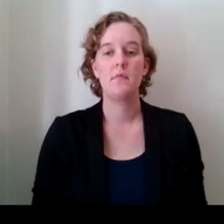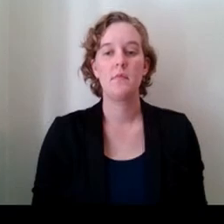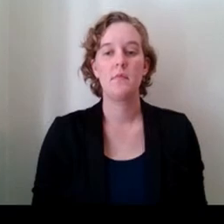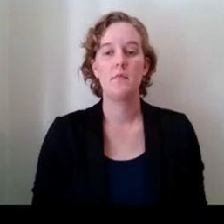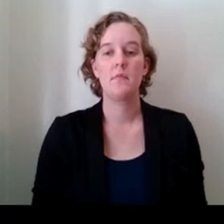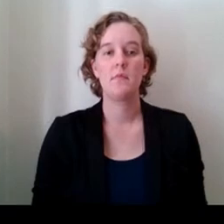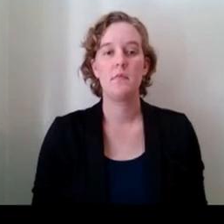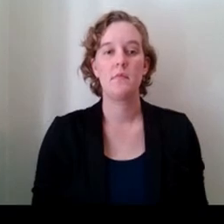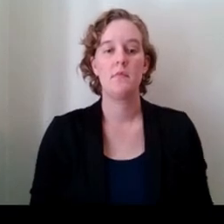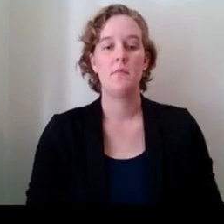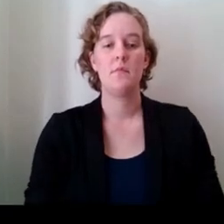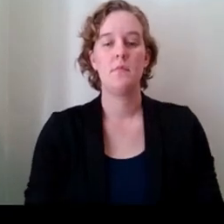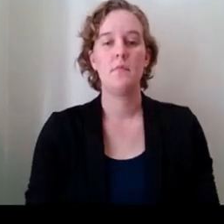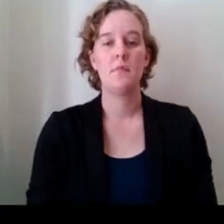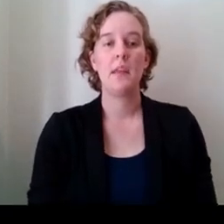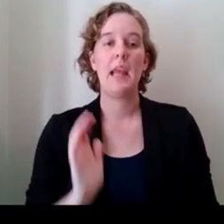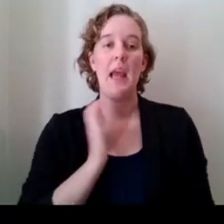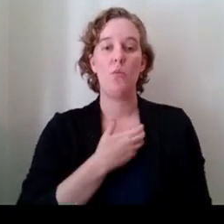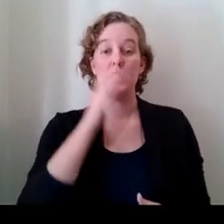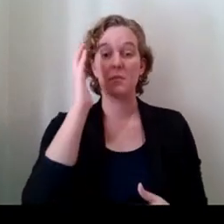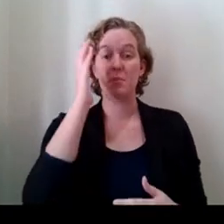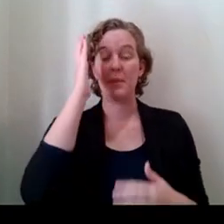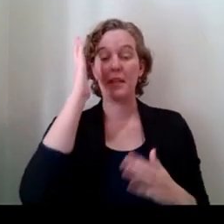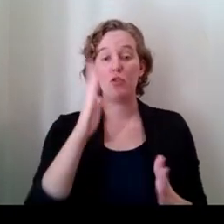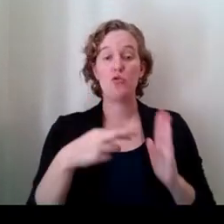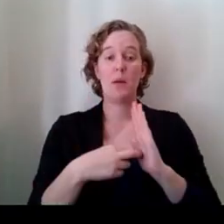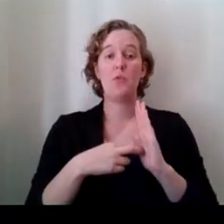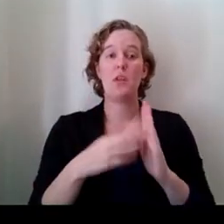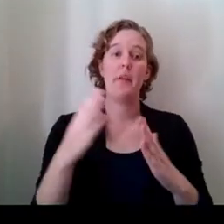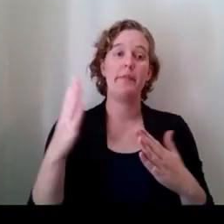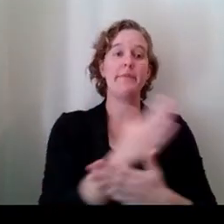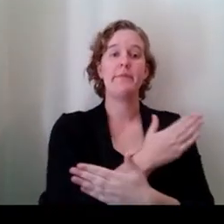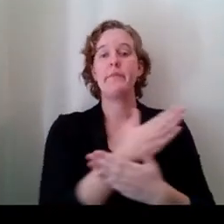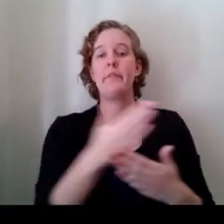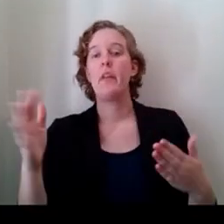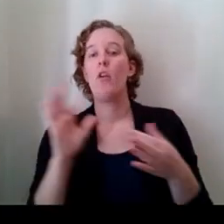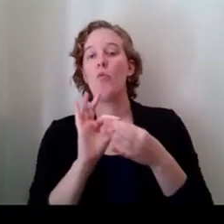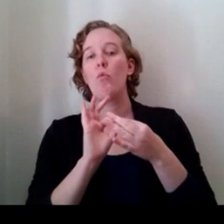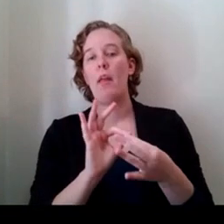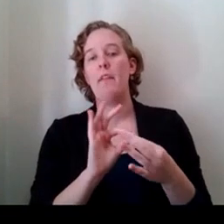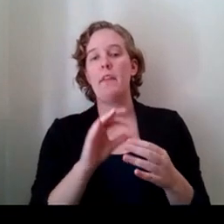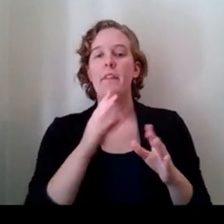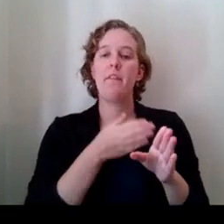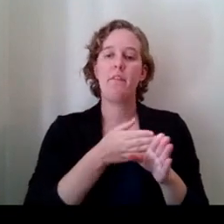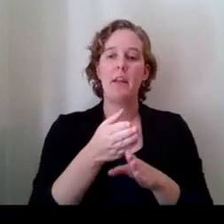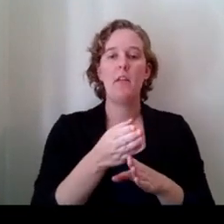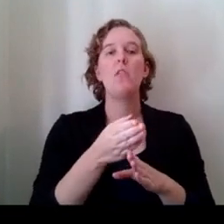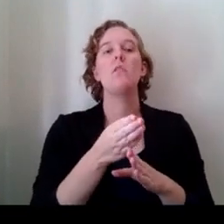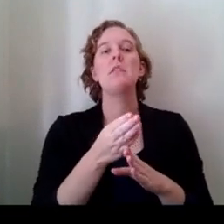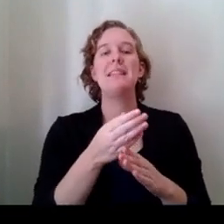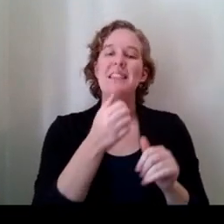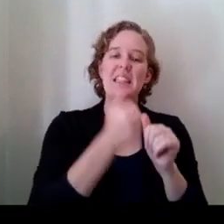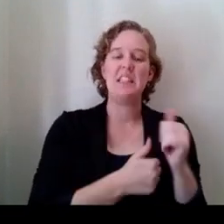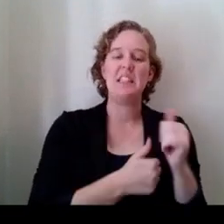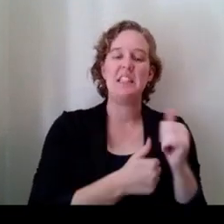Our speakers represent a wide range of relevant fields, each with a deep set of related expertise.